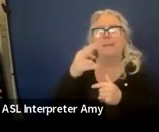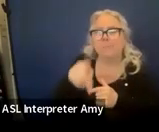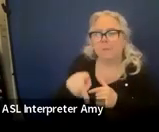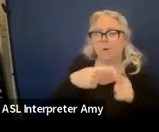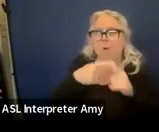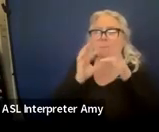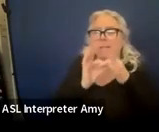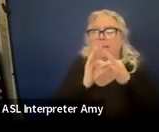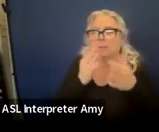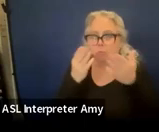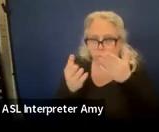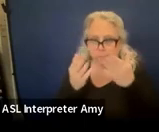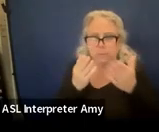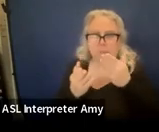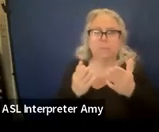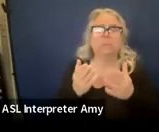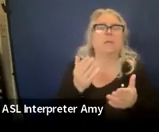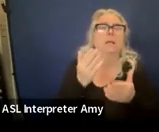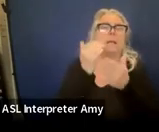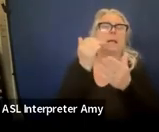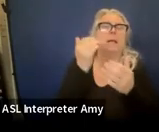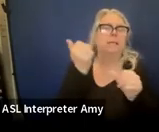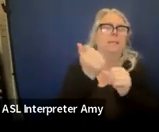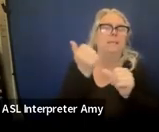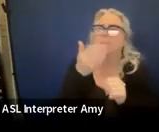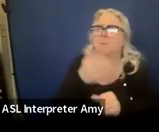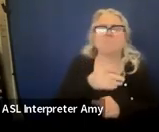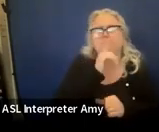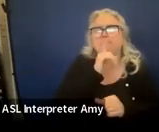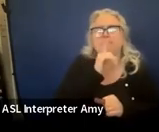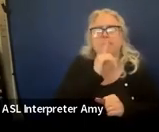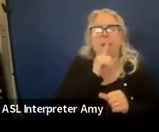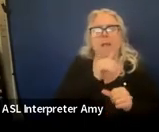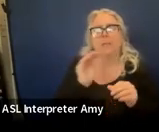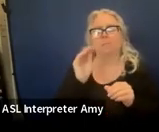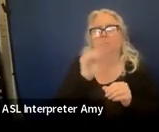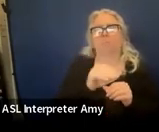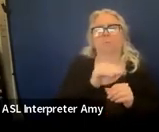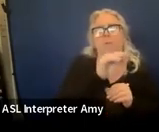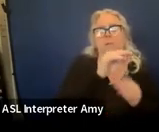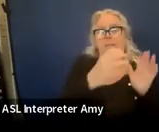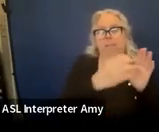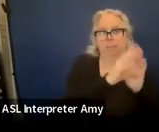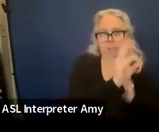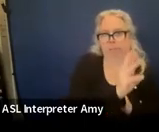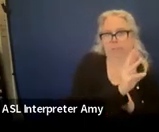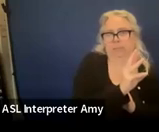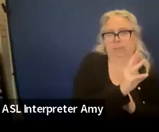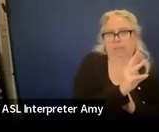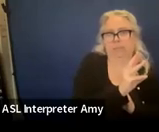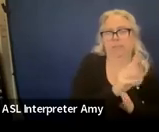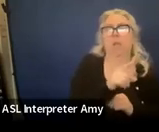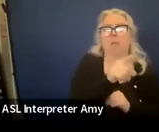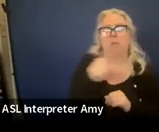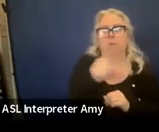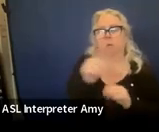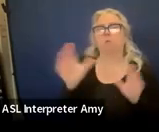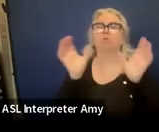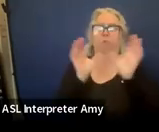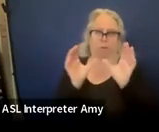service assistants here. That's where they go in section six. These are those certified individuals.